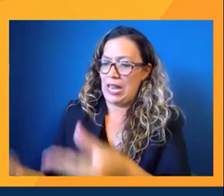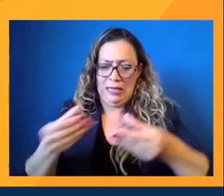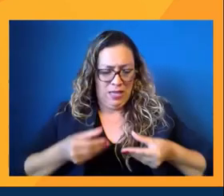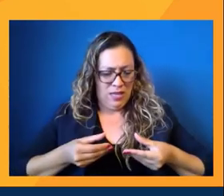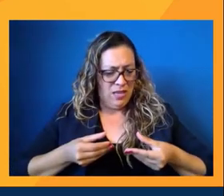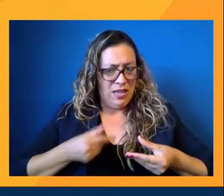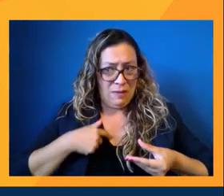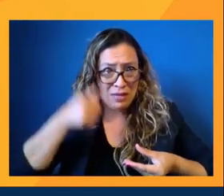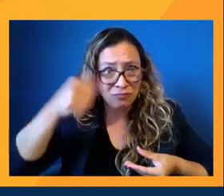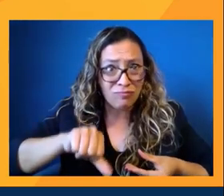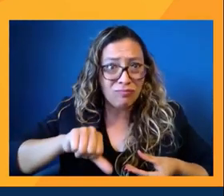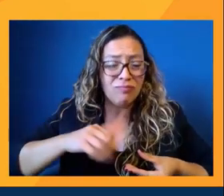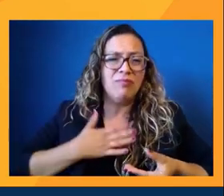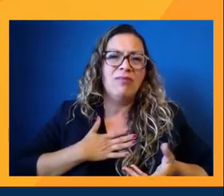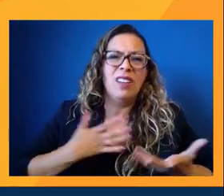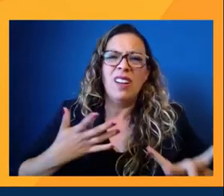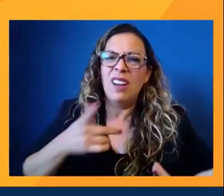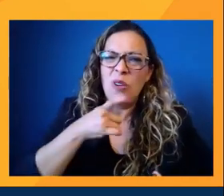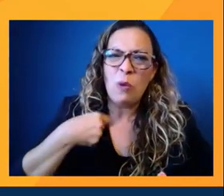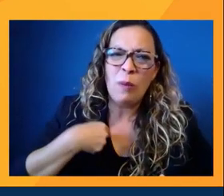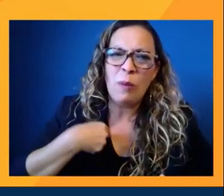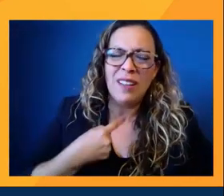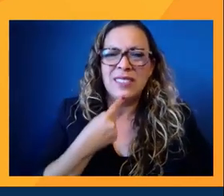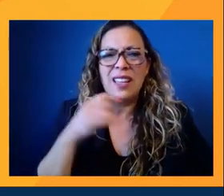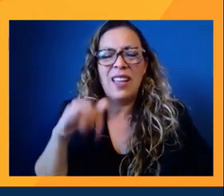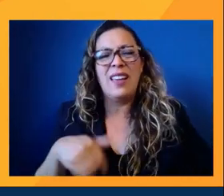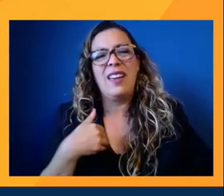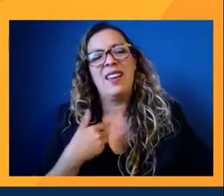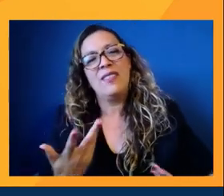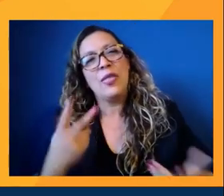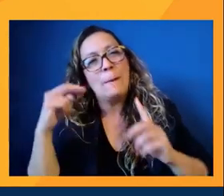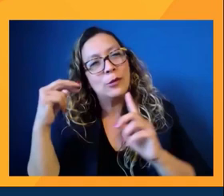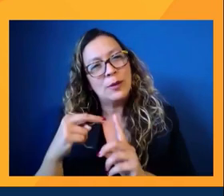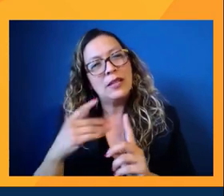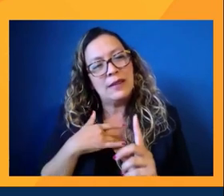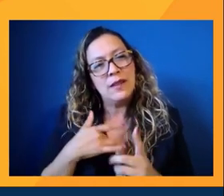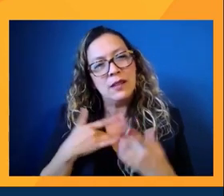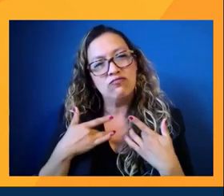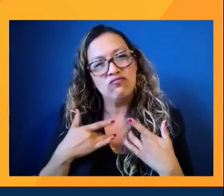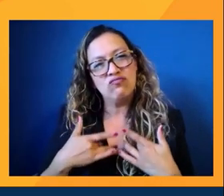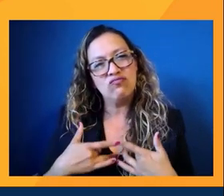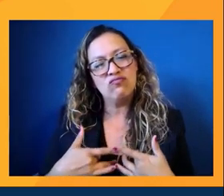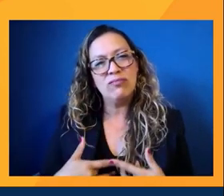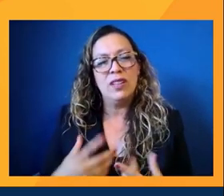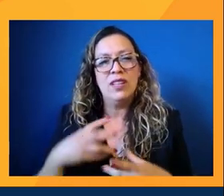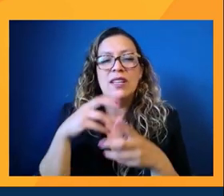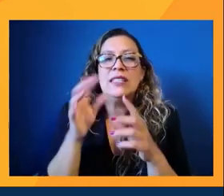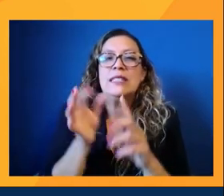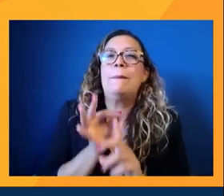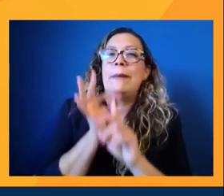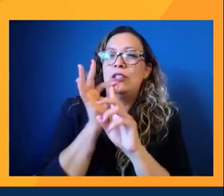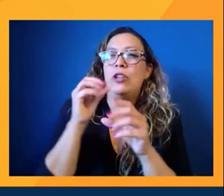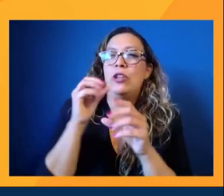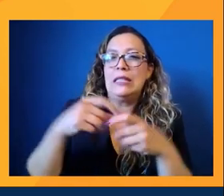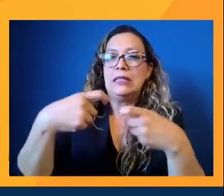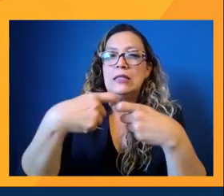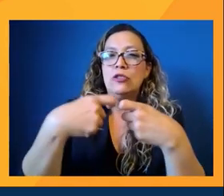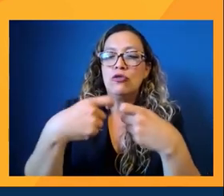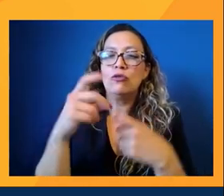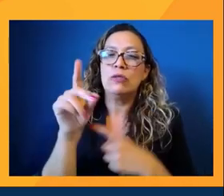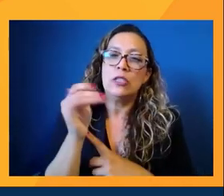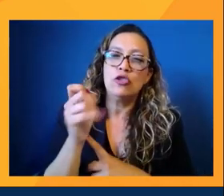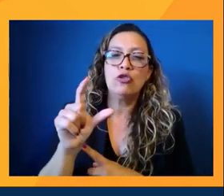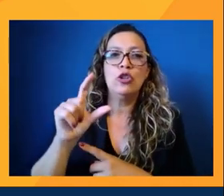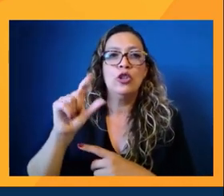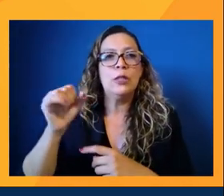from that perspective, it can get discouraging, especially within the social and the digital space when somebody out